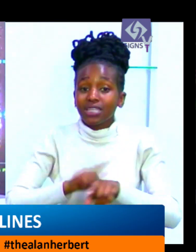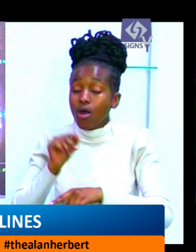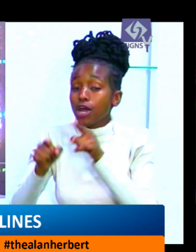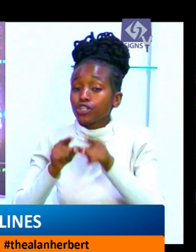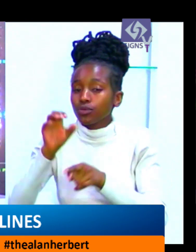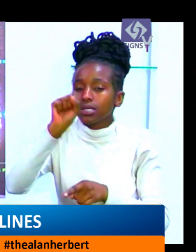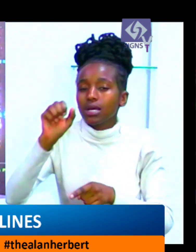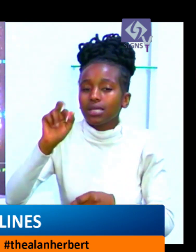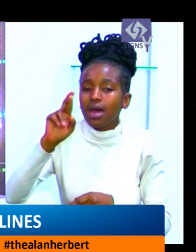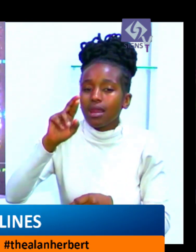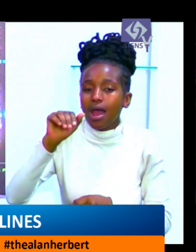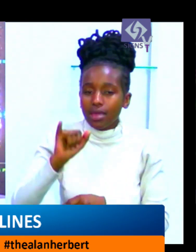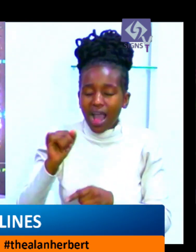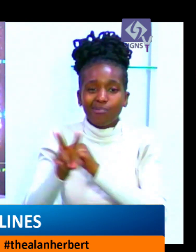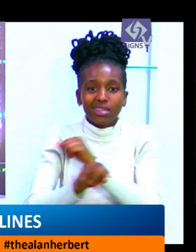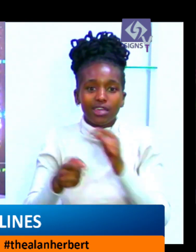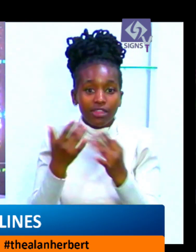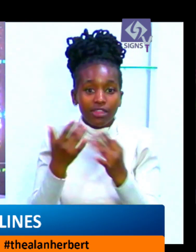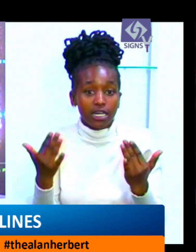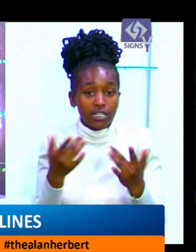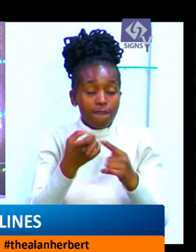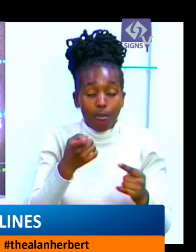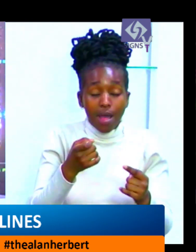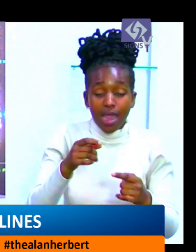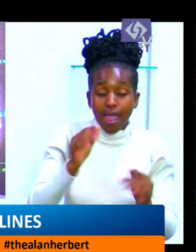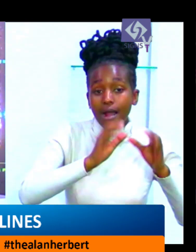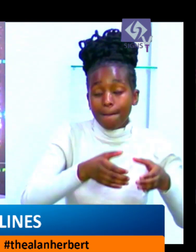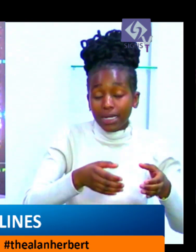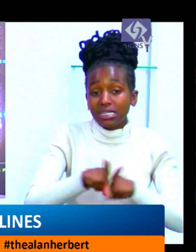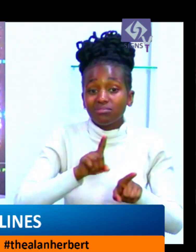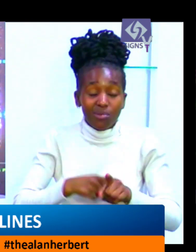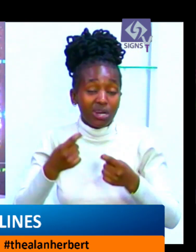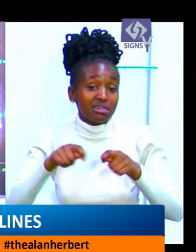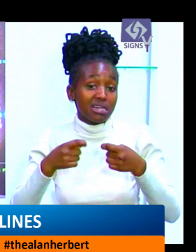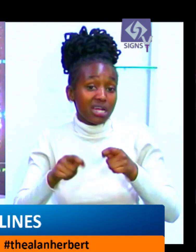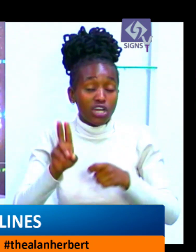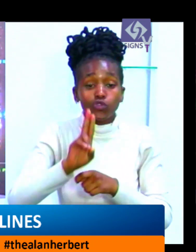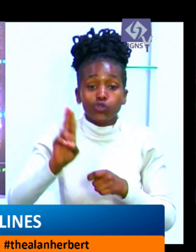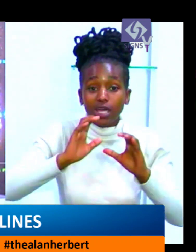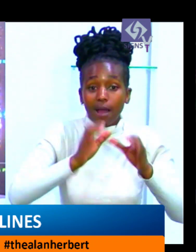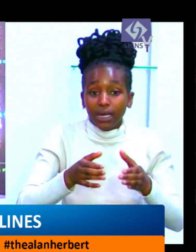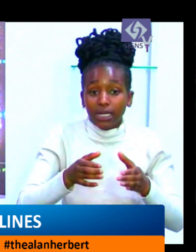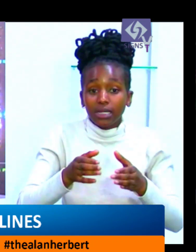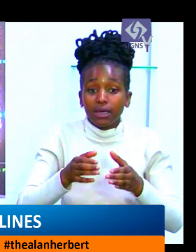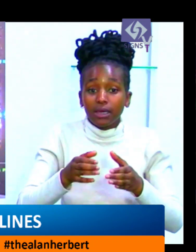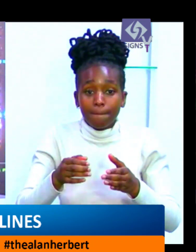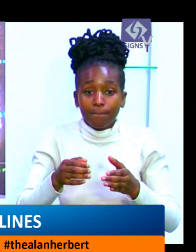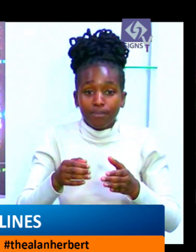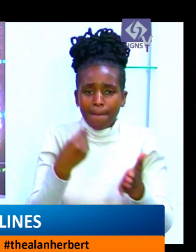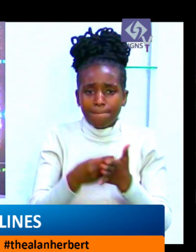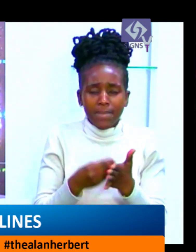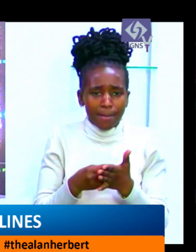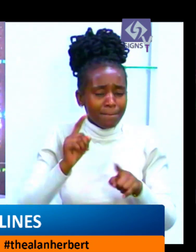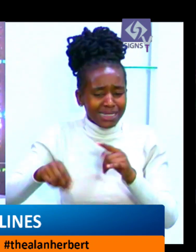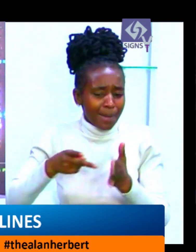loader that was cutted away from Mumias sugar and is currently being used at Sarai's premises to load timber